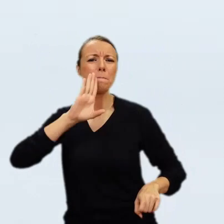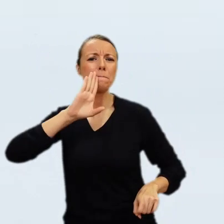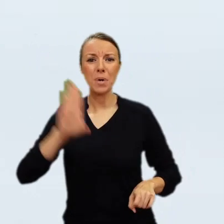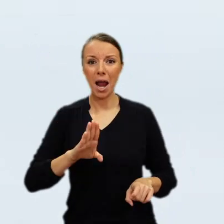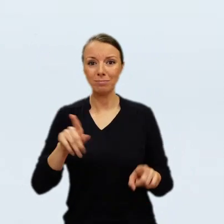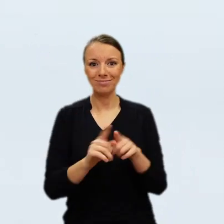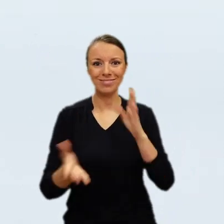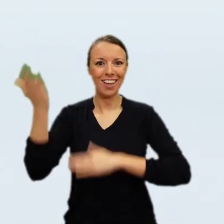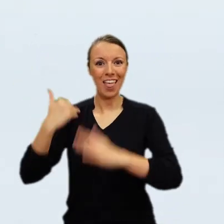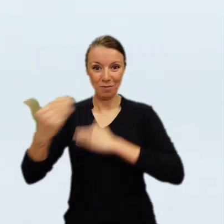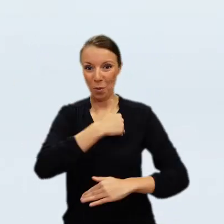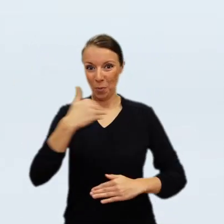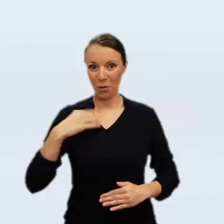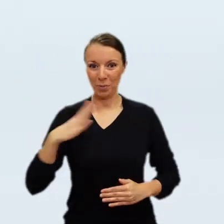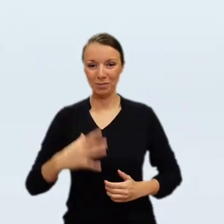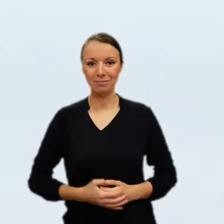was in Poland.